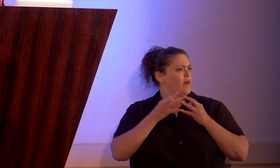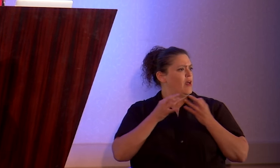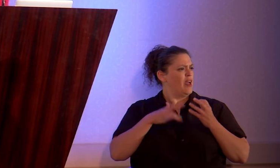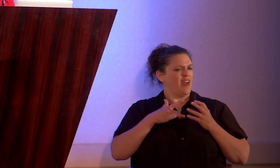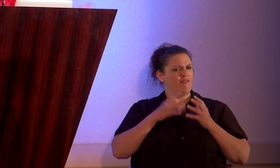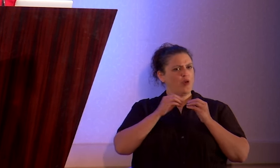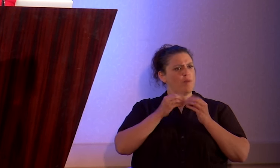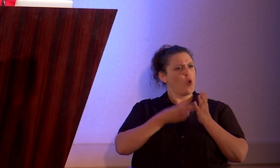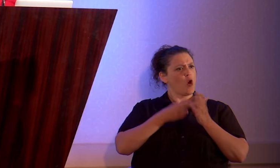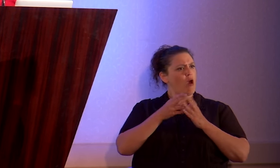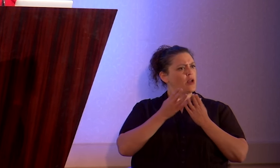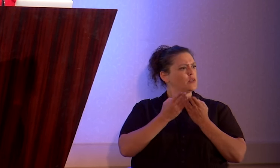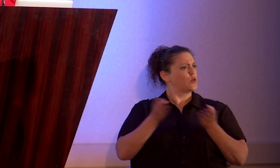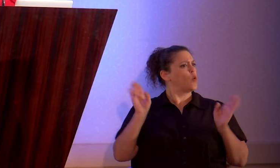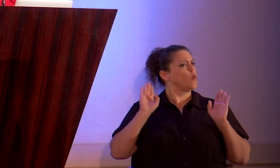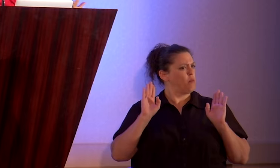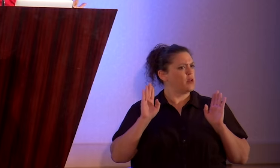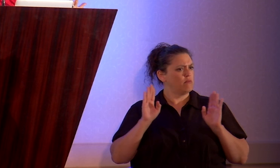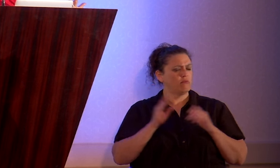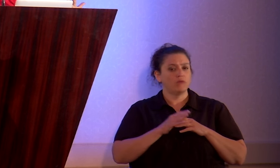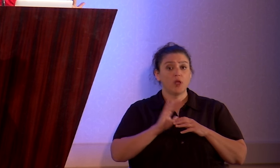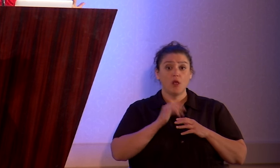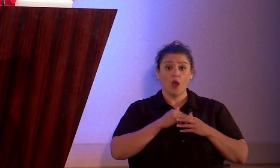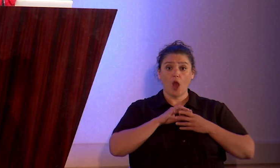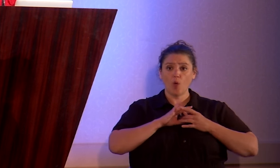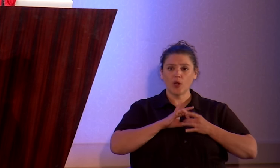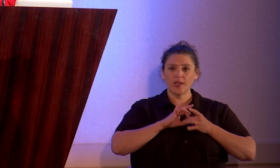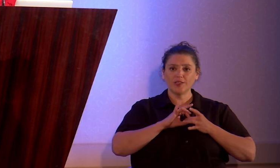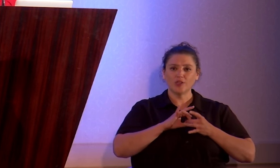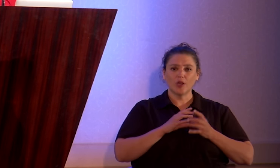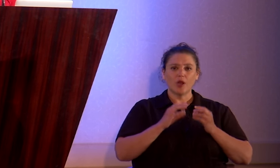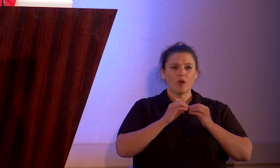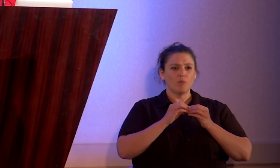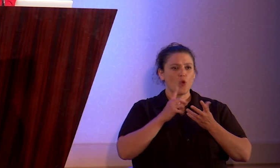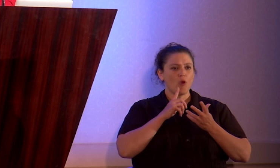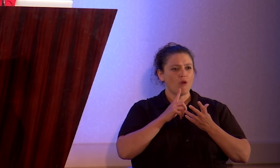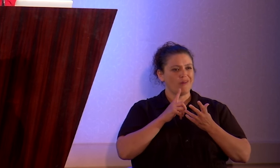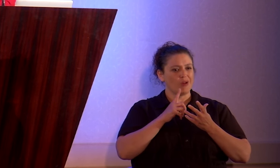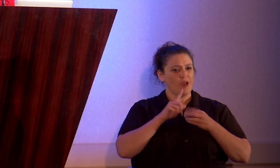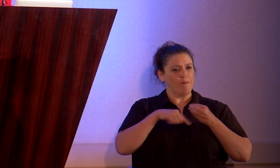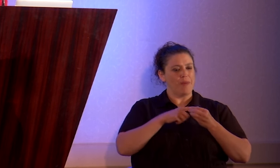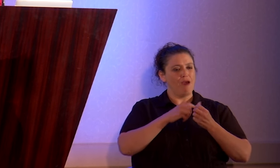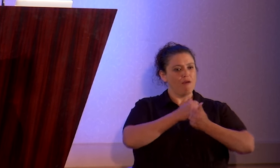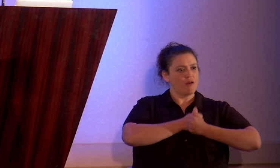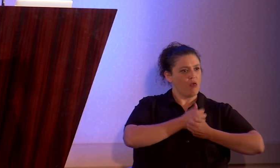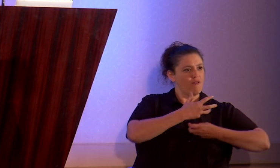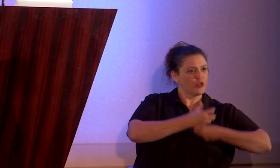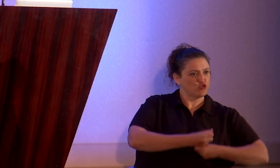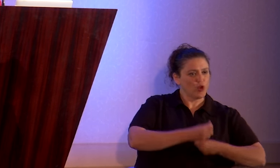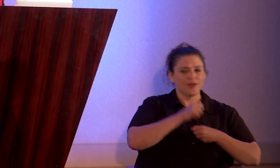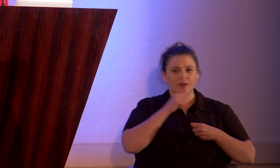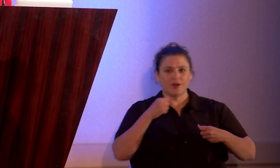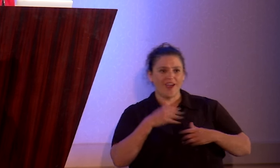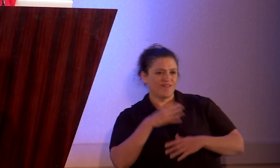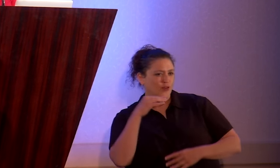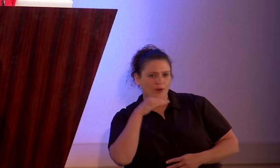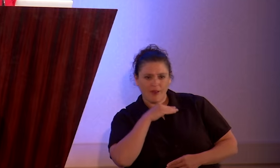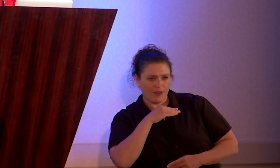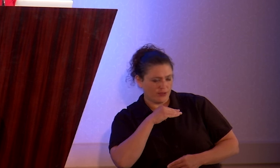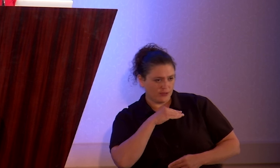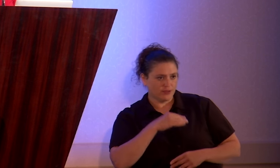honest and open because of it, like our relationships are built on mutual love and trust instead of on fear and lies.